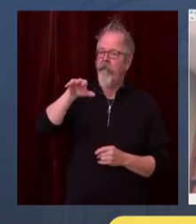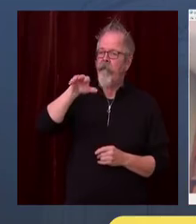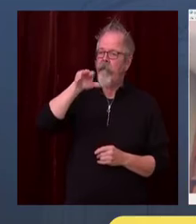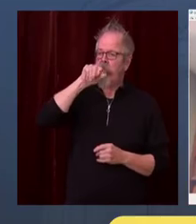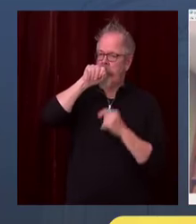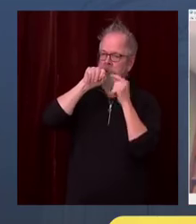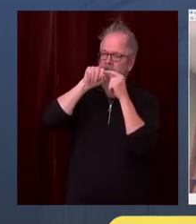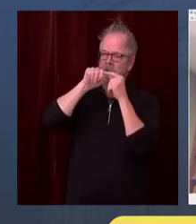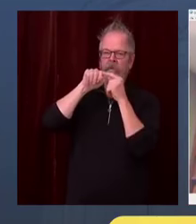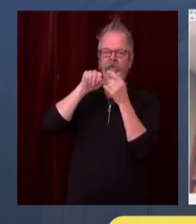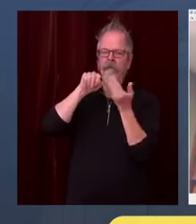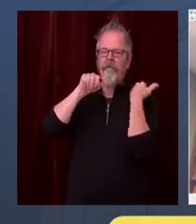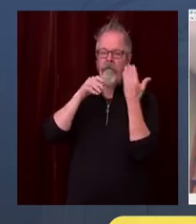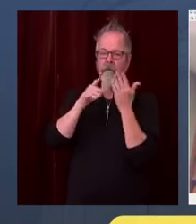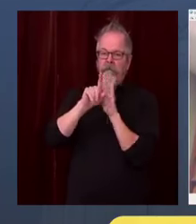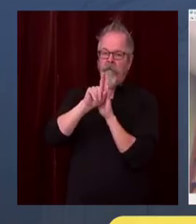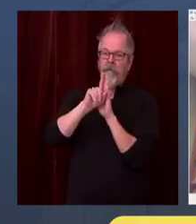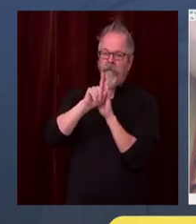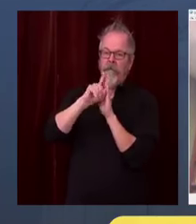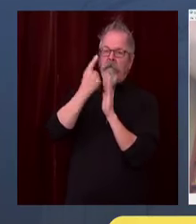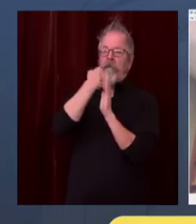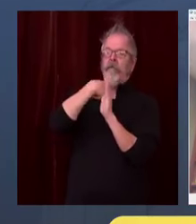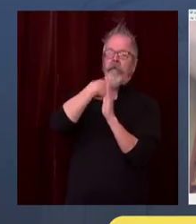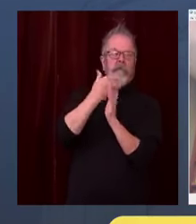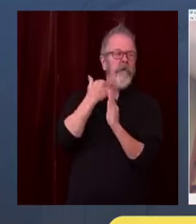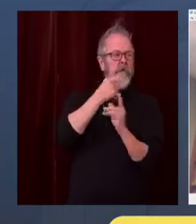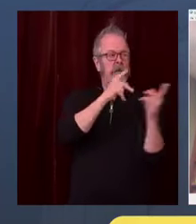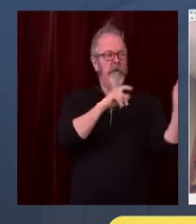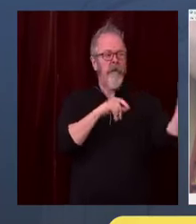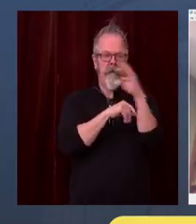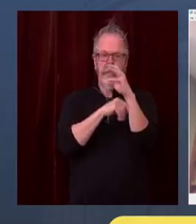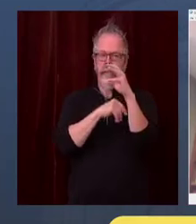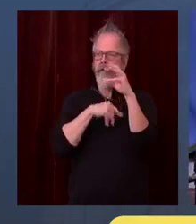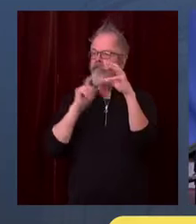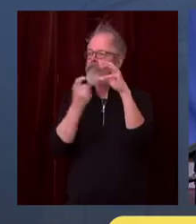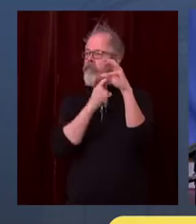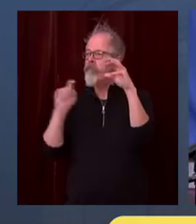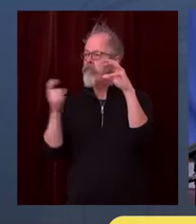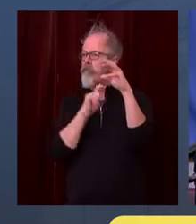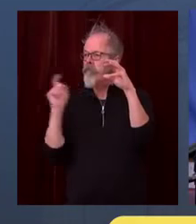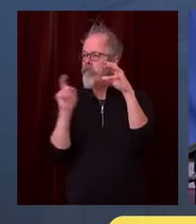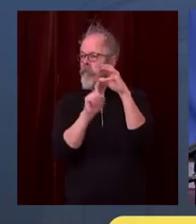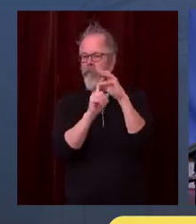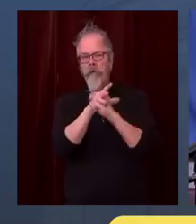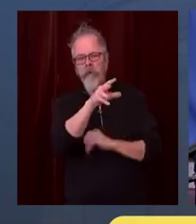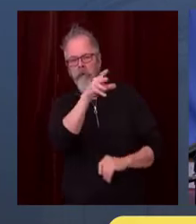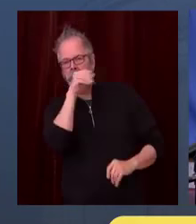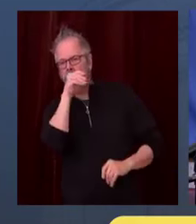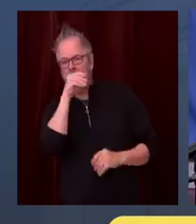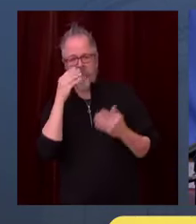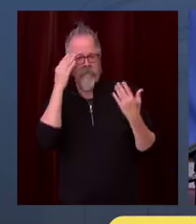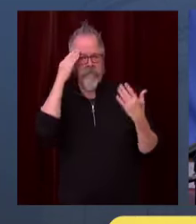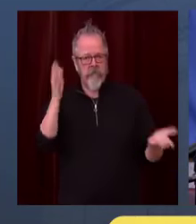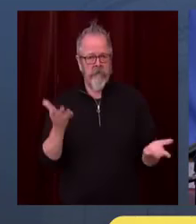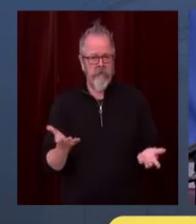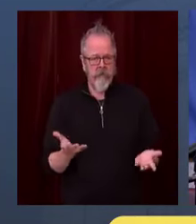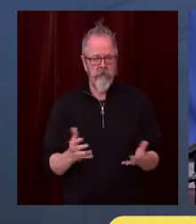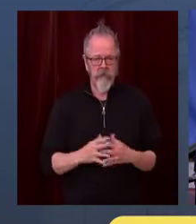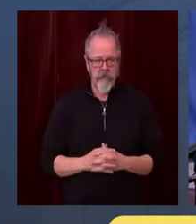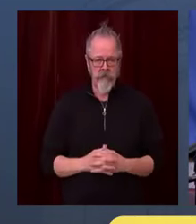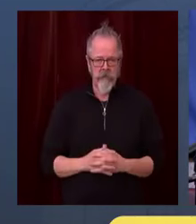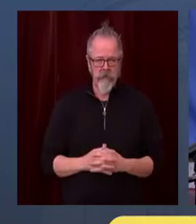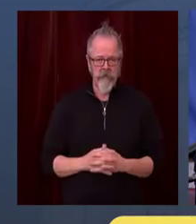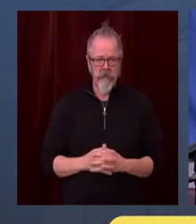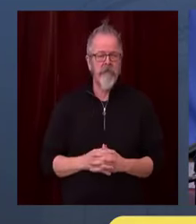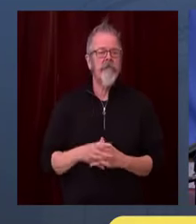Thank you, Dr. Lofi, and thank you for your steadfast science throughout these efforts. I have really appreciated it. We now